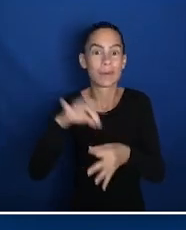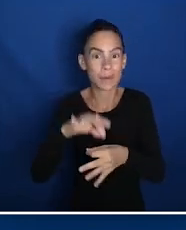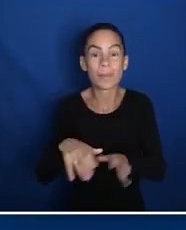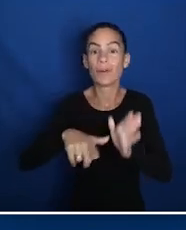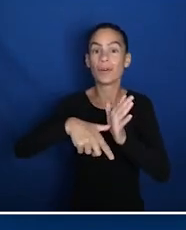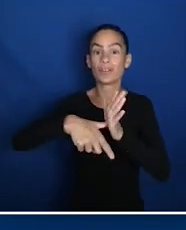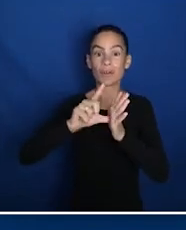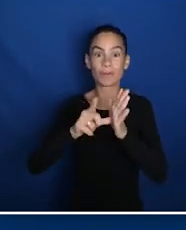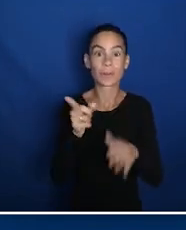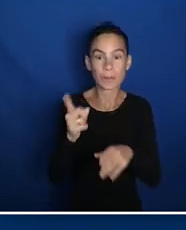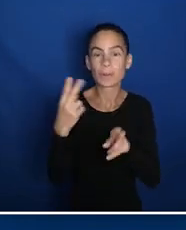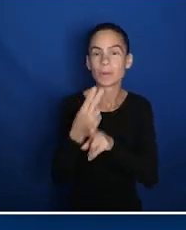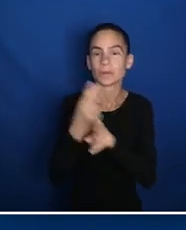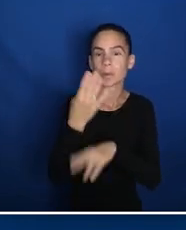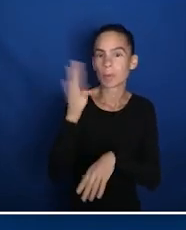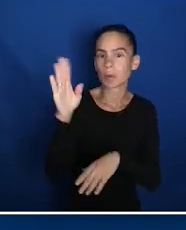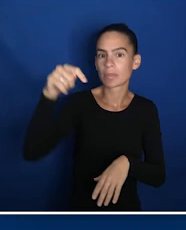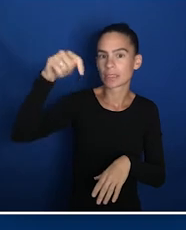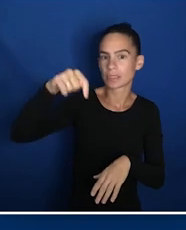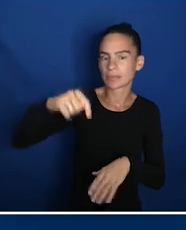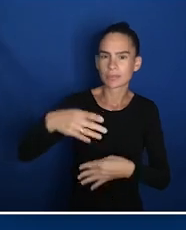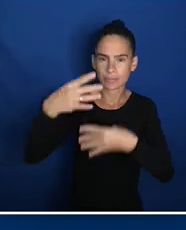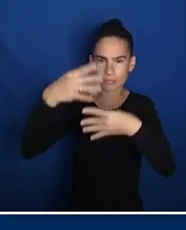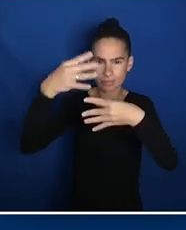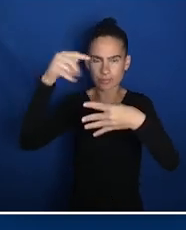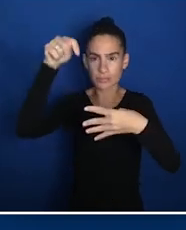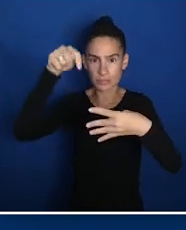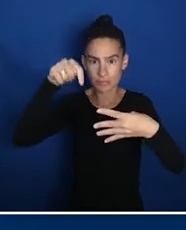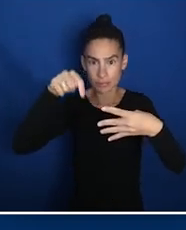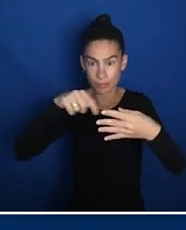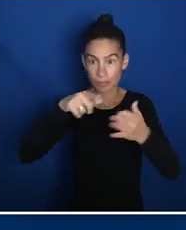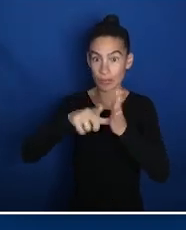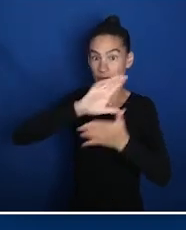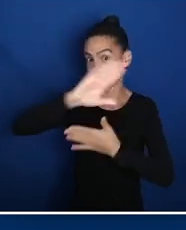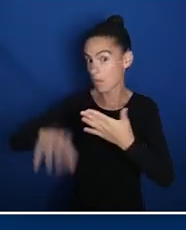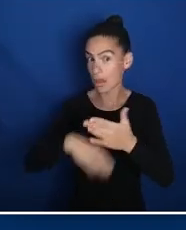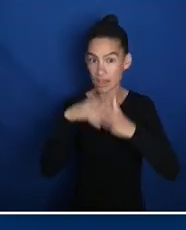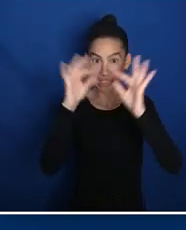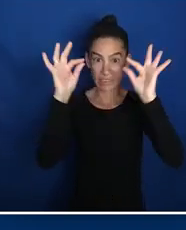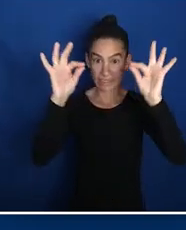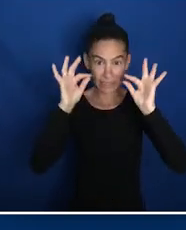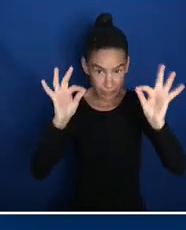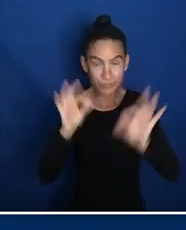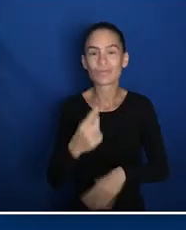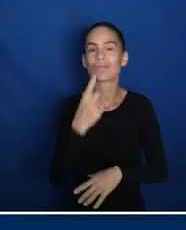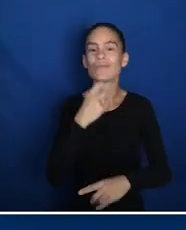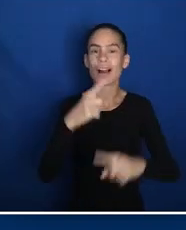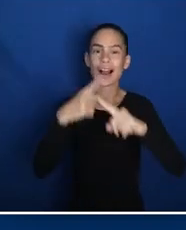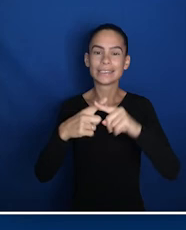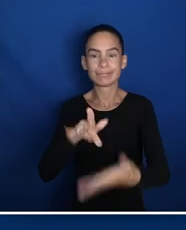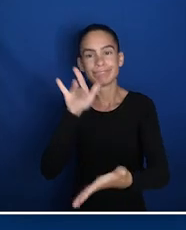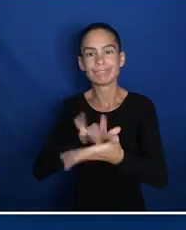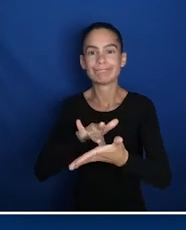ballot review screen. You'll then press the blue down arrow to go through each of your selections. When you've reviewed all of your selections, you'll be prompted